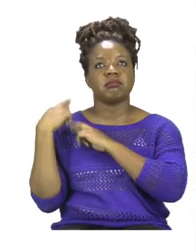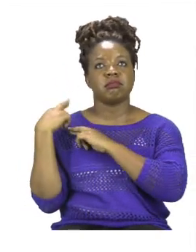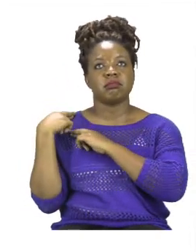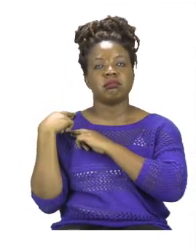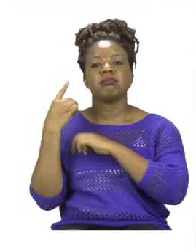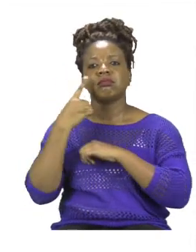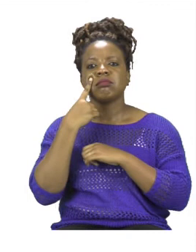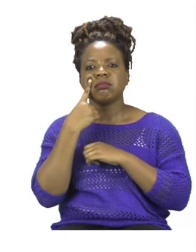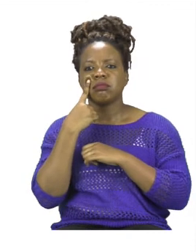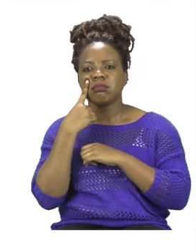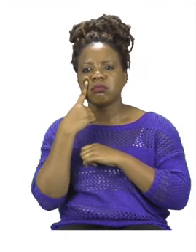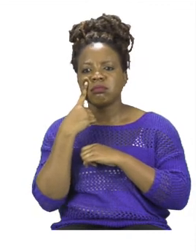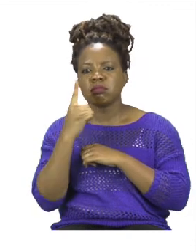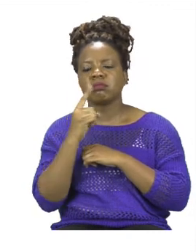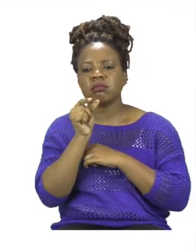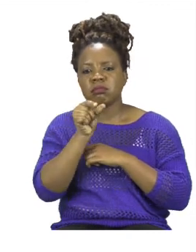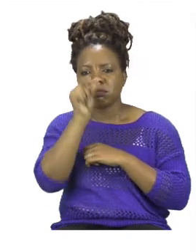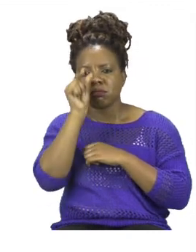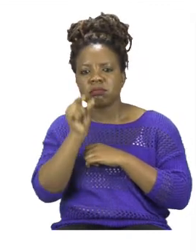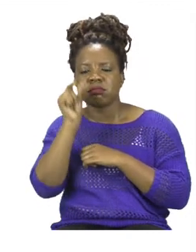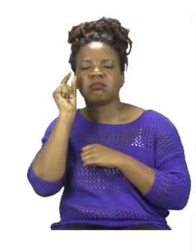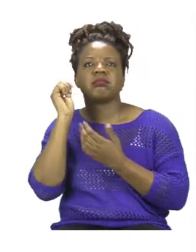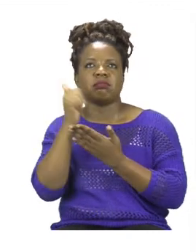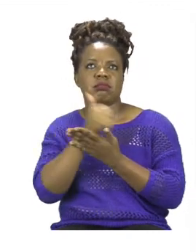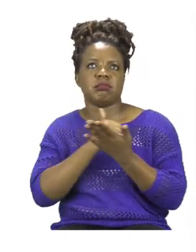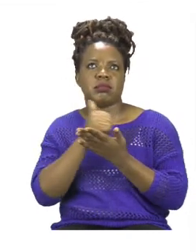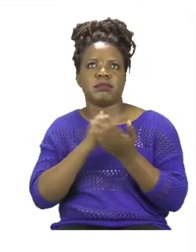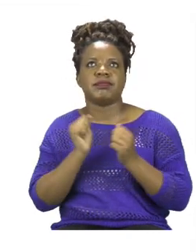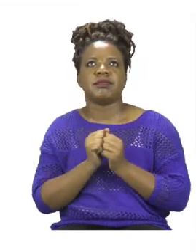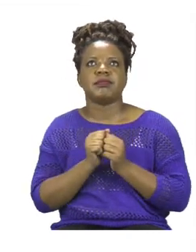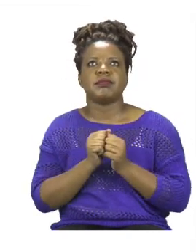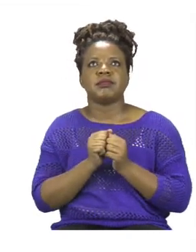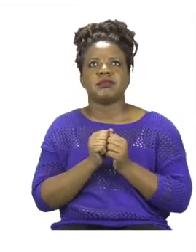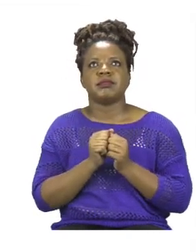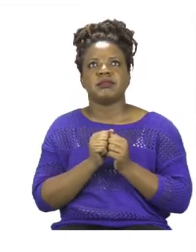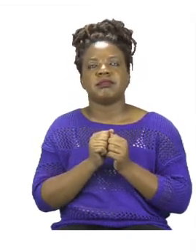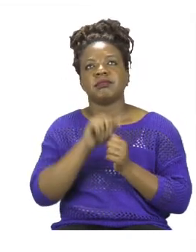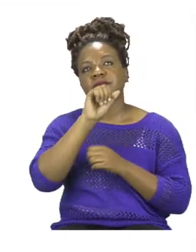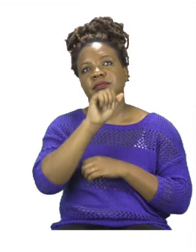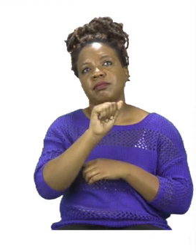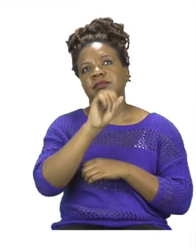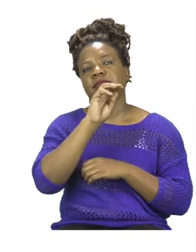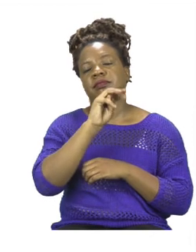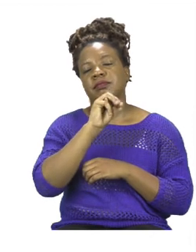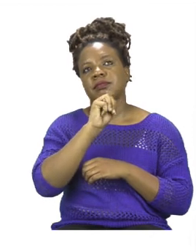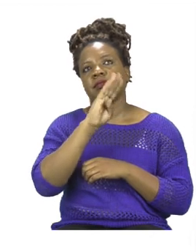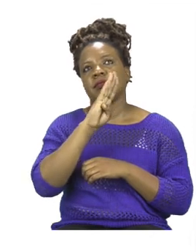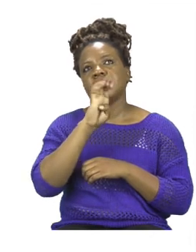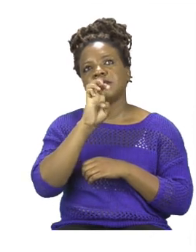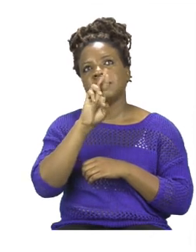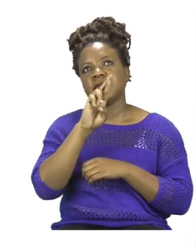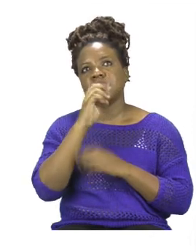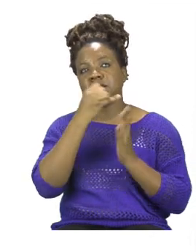questions. Let's read. It says, Amber drew a graph showing the time she has